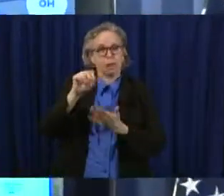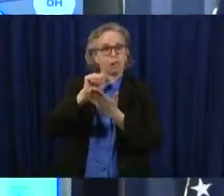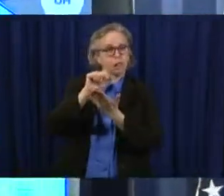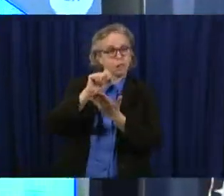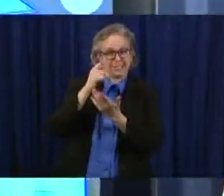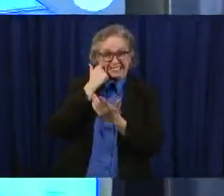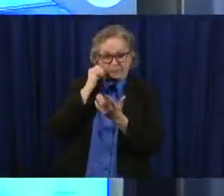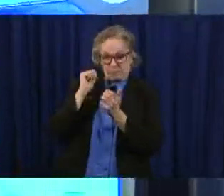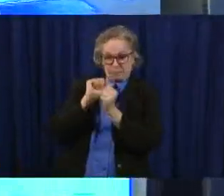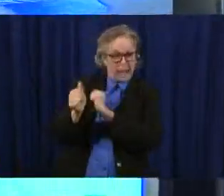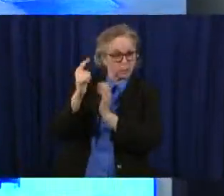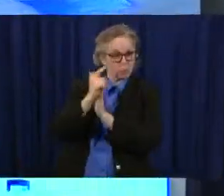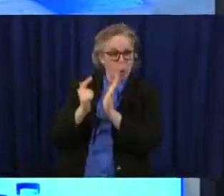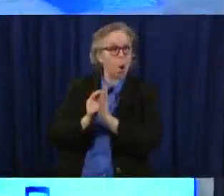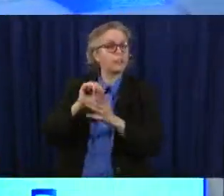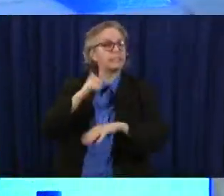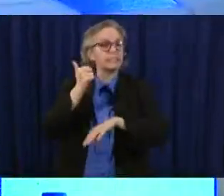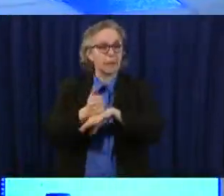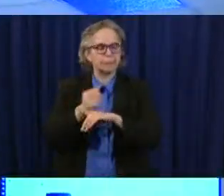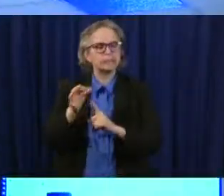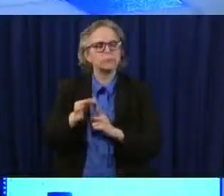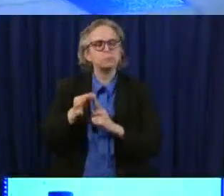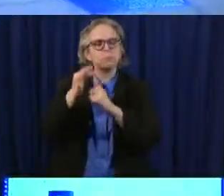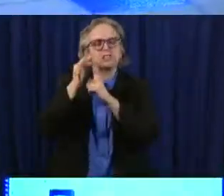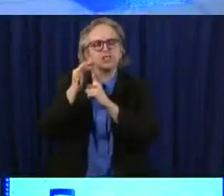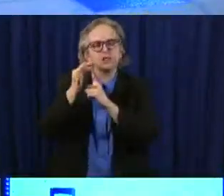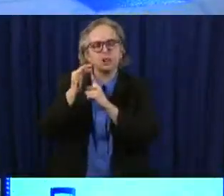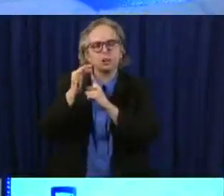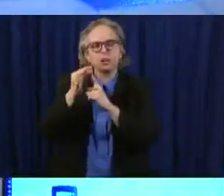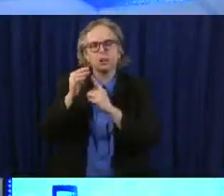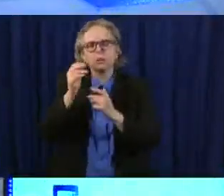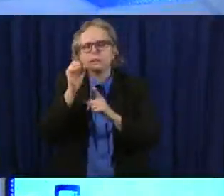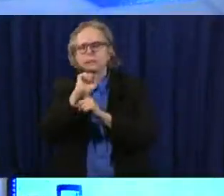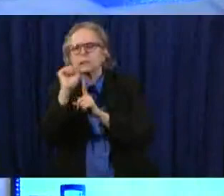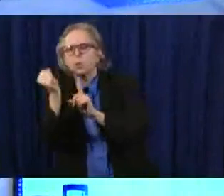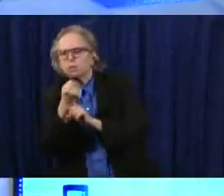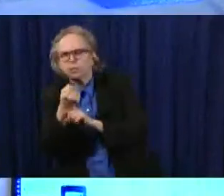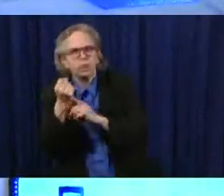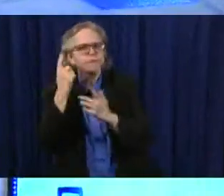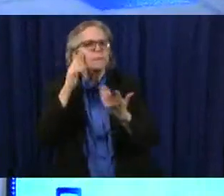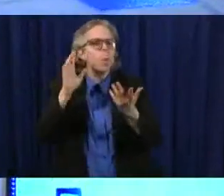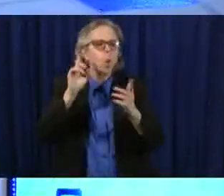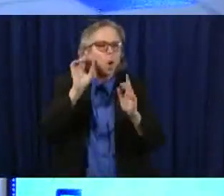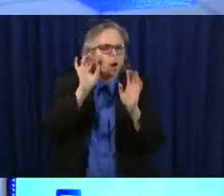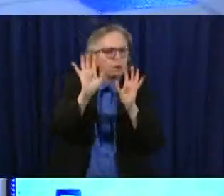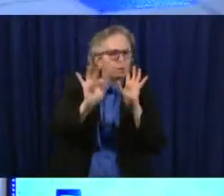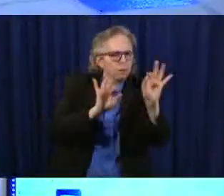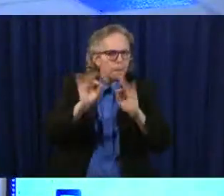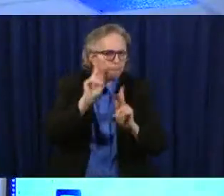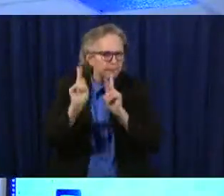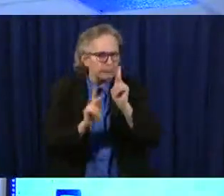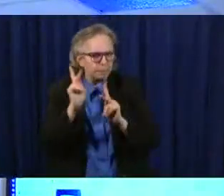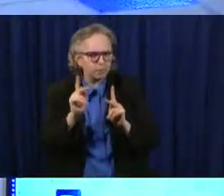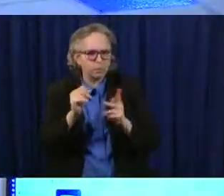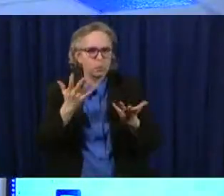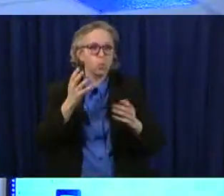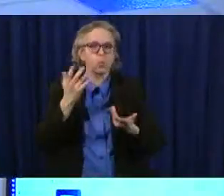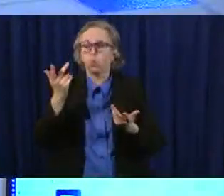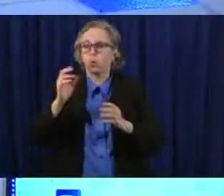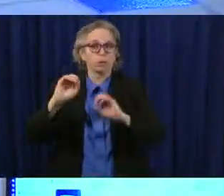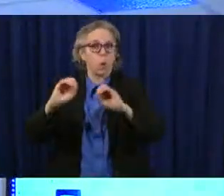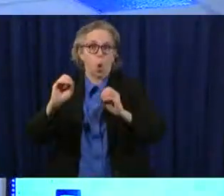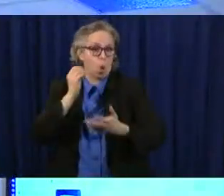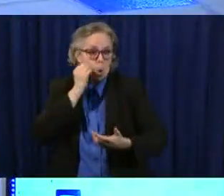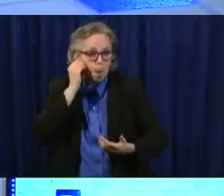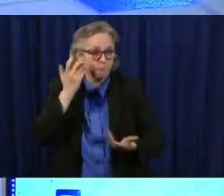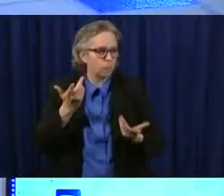circumstance and uh limited in-person voting for today and that's just for ohioans who are homeless or disabled who can't vote by mail or for that rare